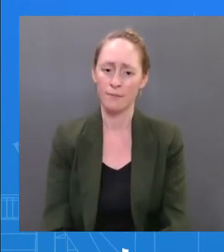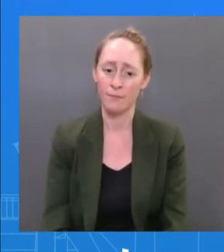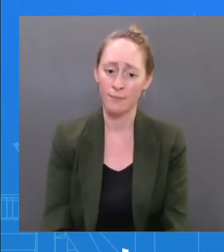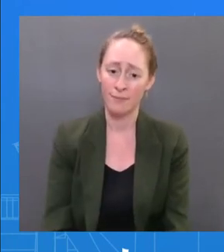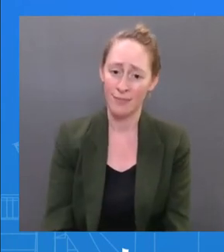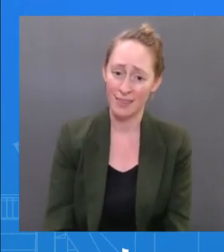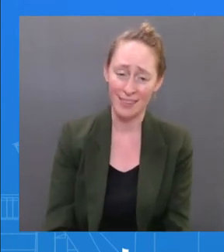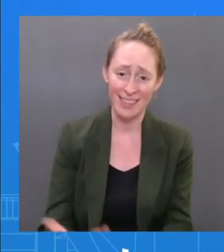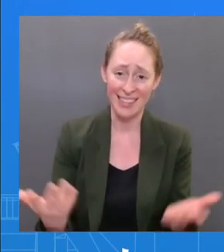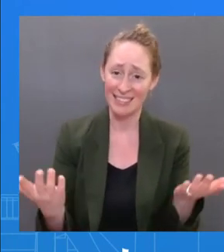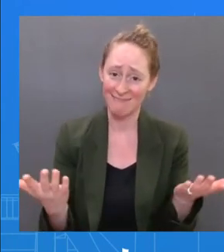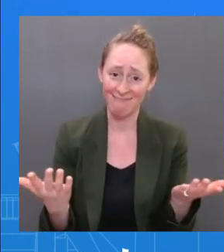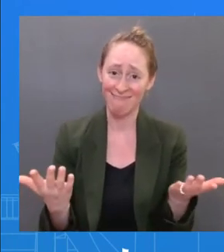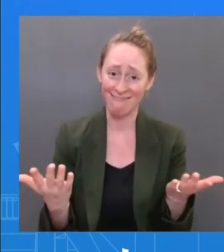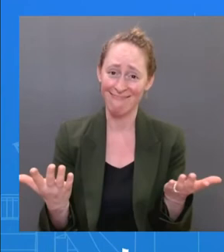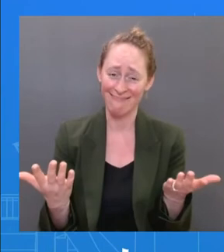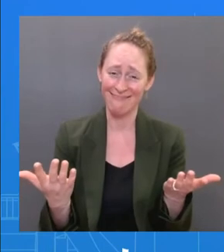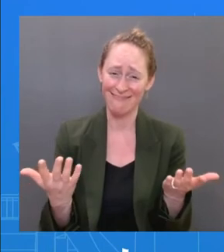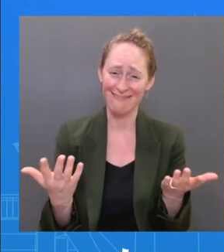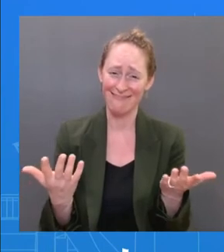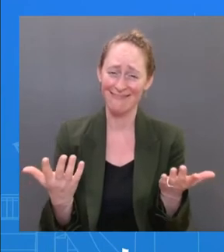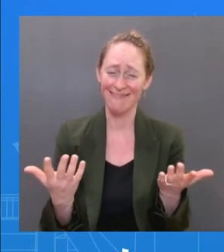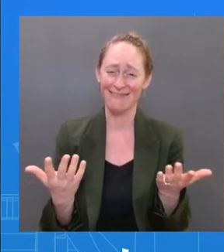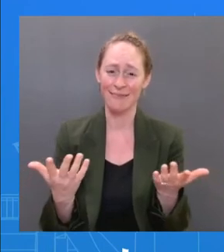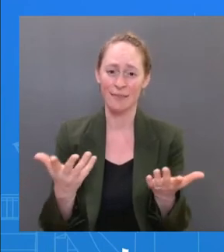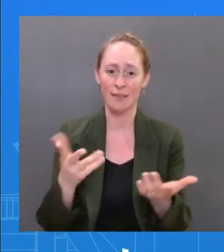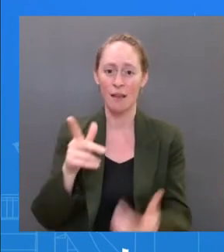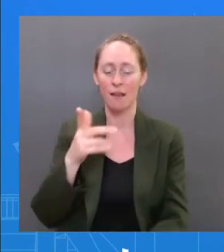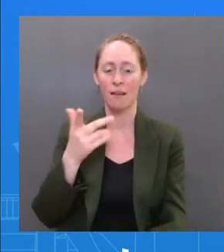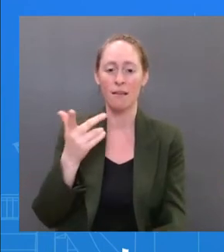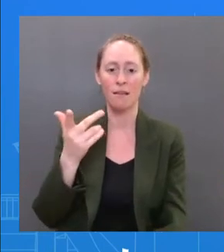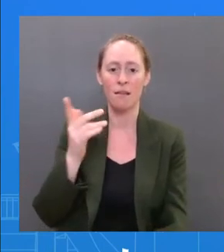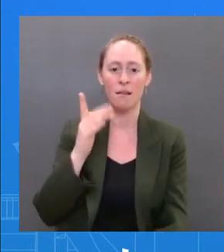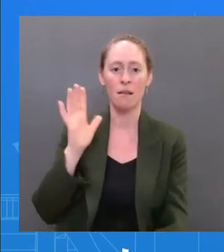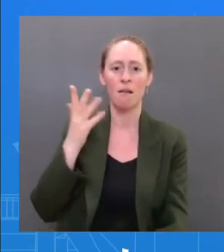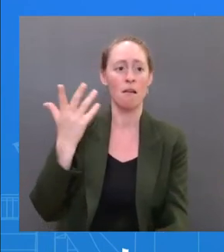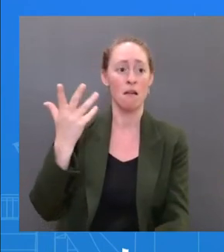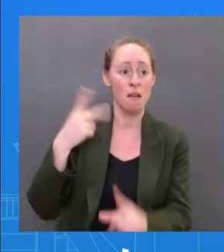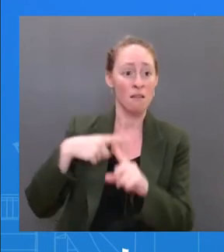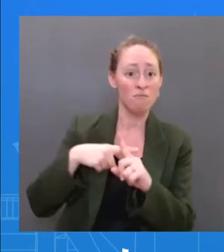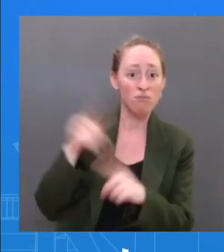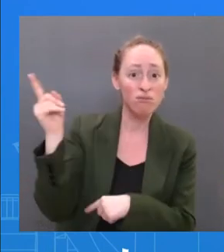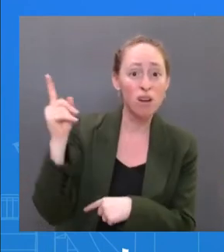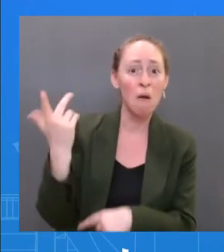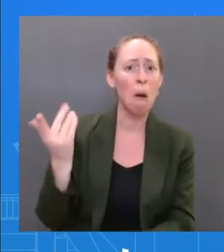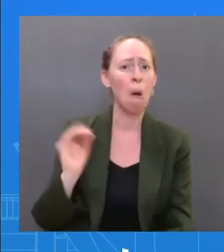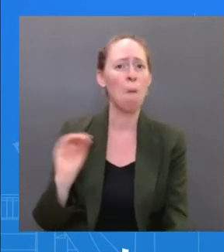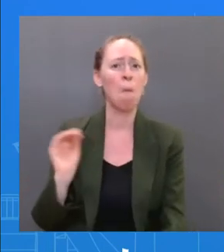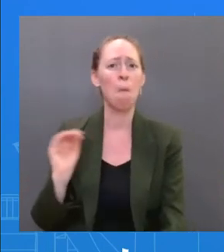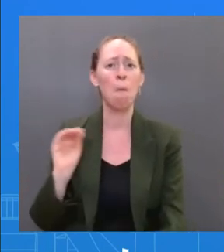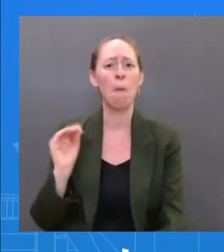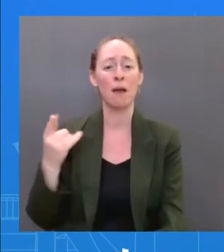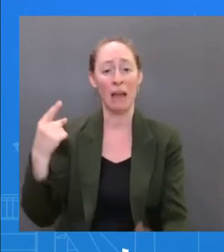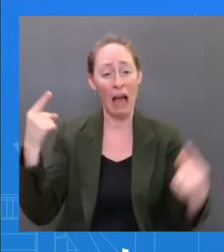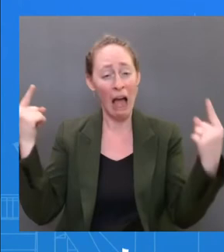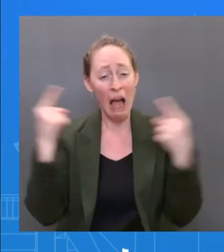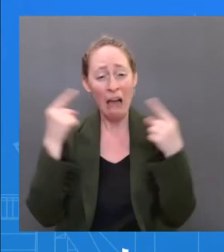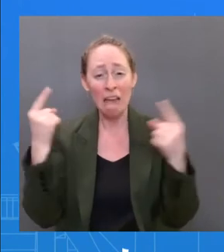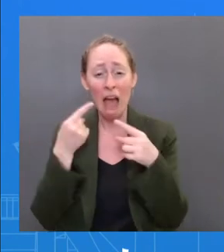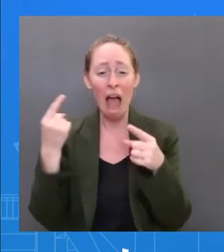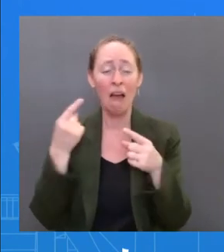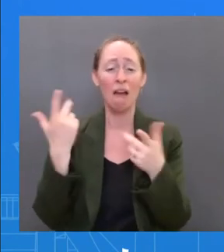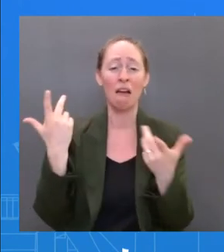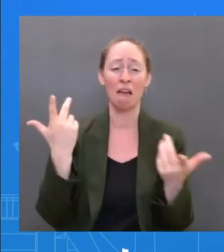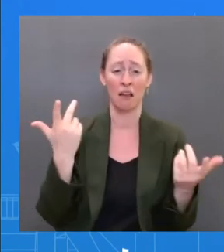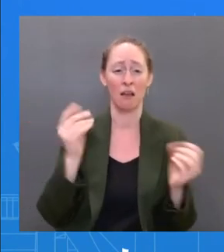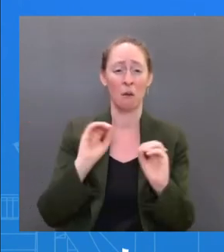not a fever. It's not a massive headache. It is a runny nose and a dry throat, which many people — which many people who